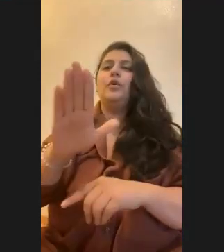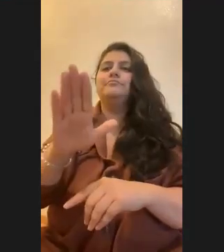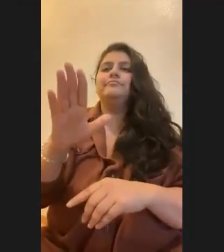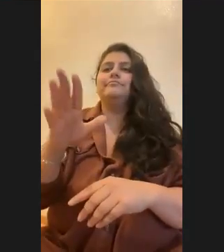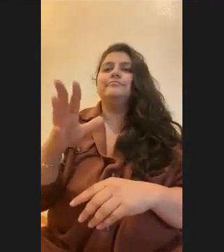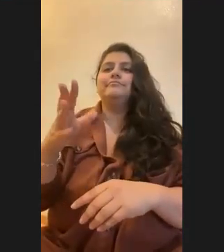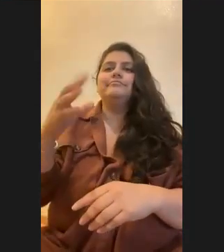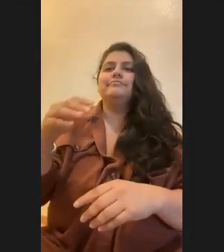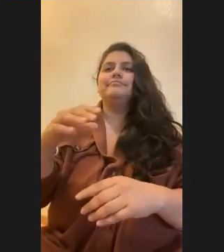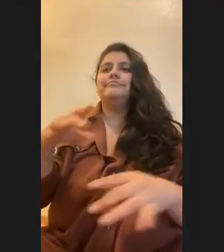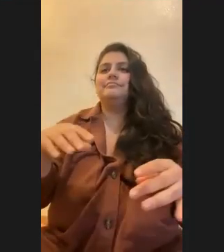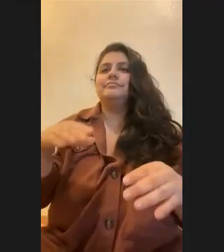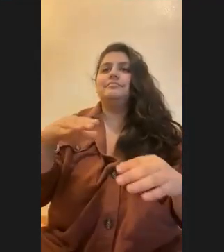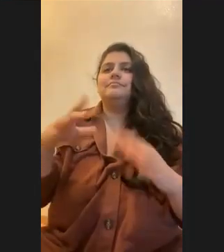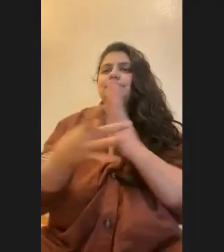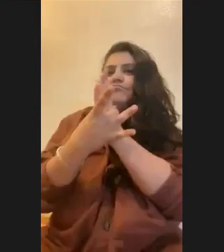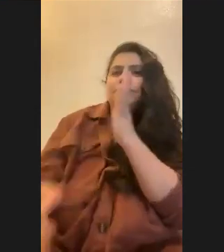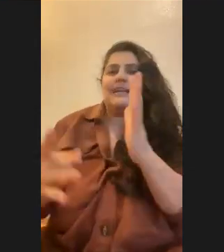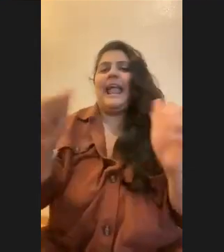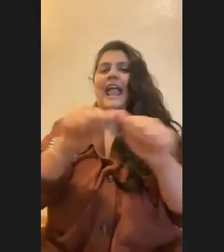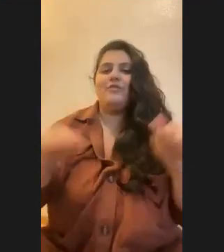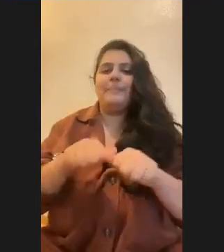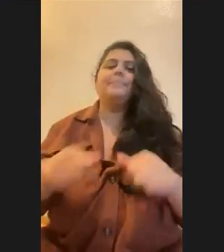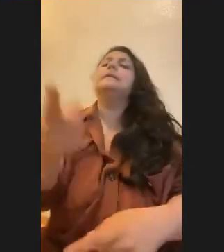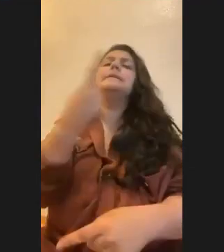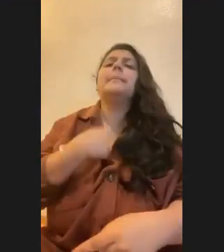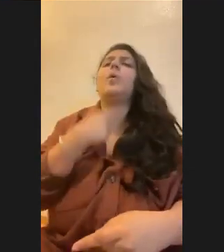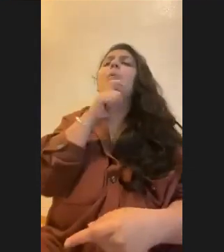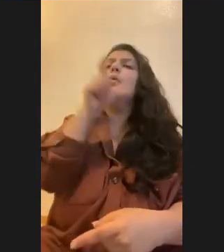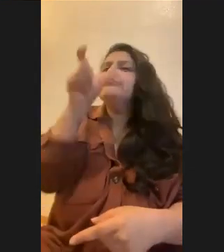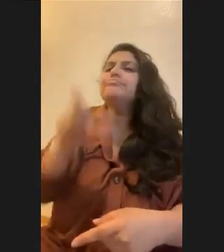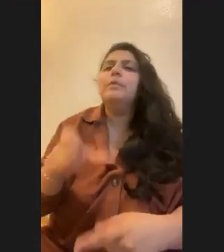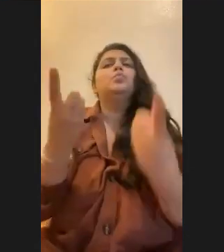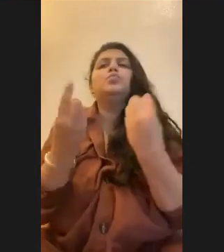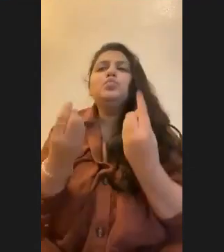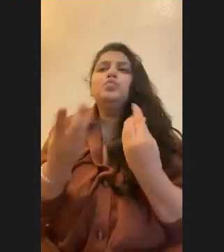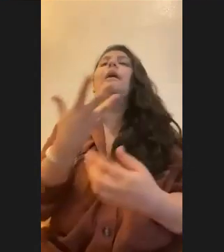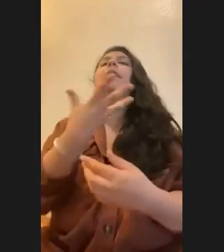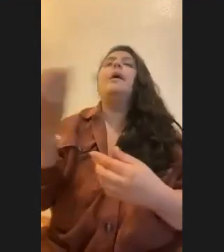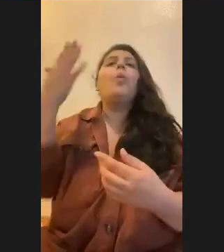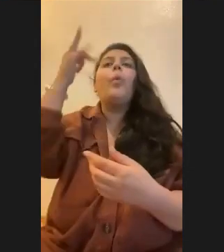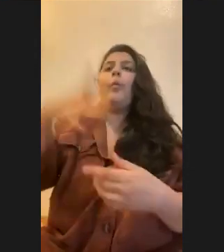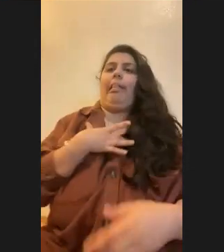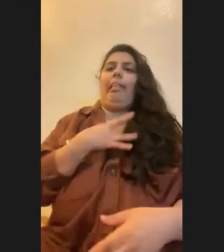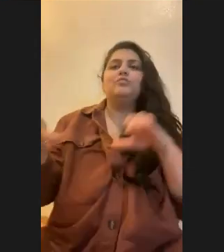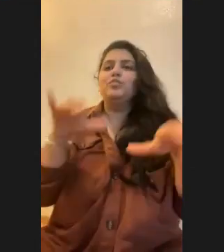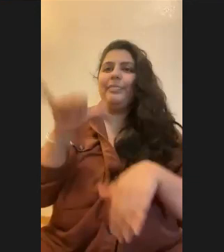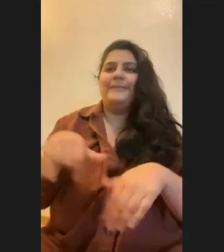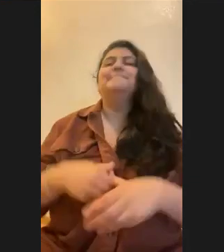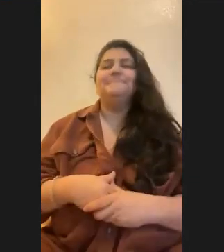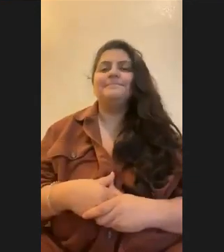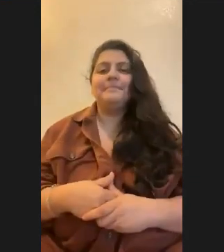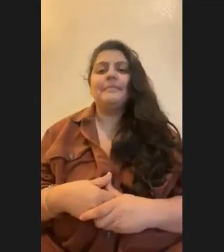If you so kindly would tell us who you are, what you do, and why you like it, we can get the ball rolling. Everybody at home